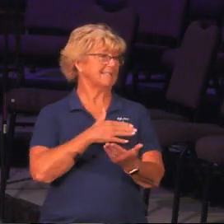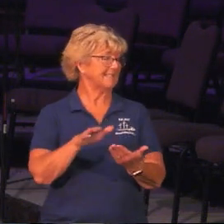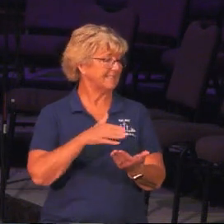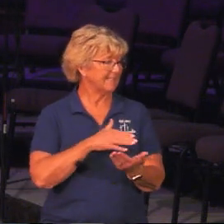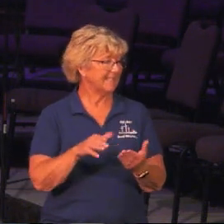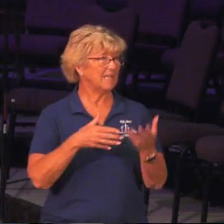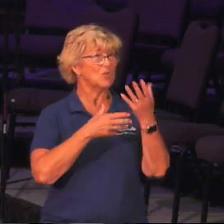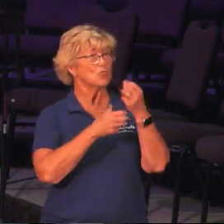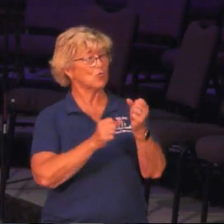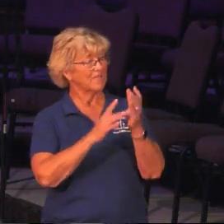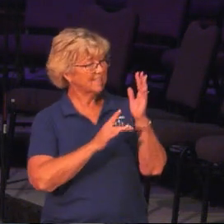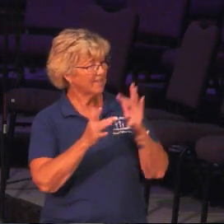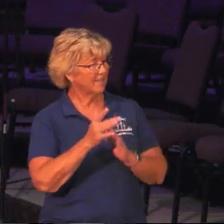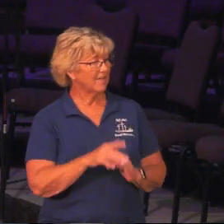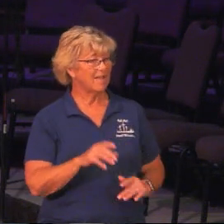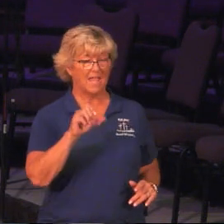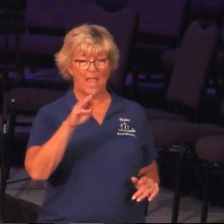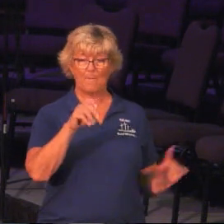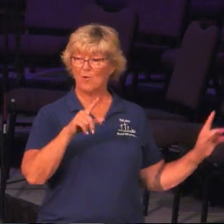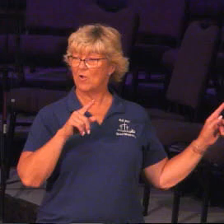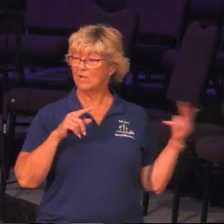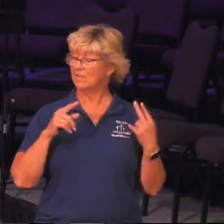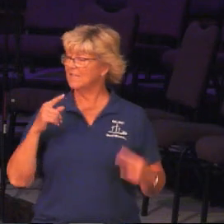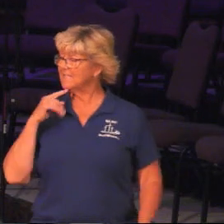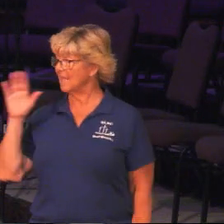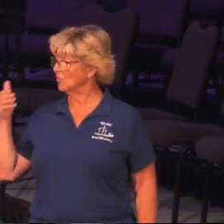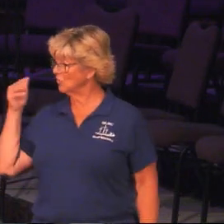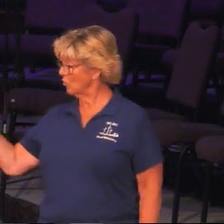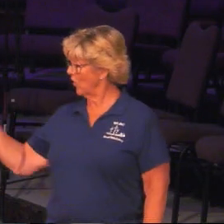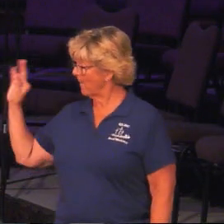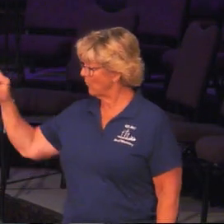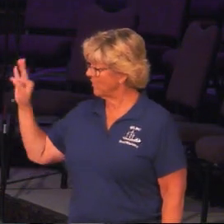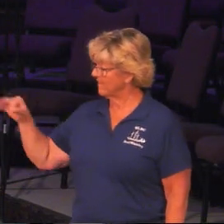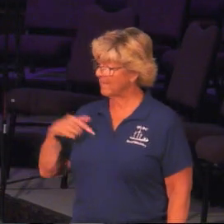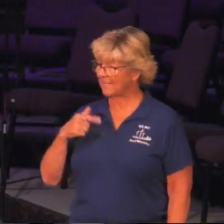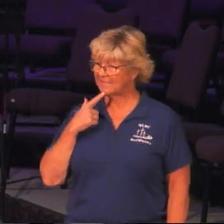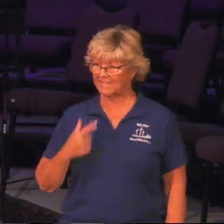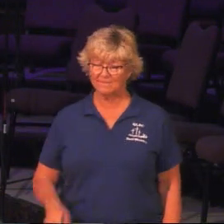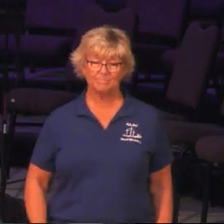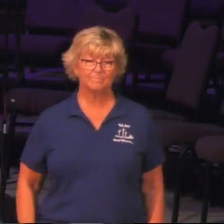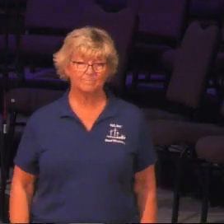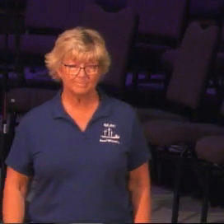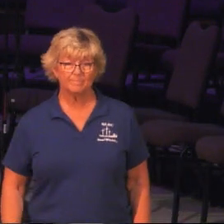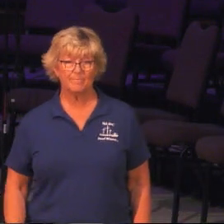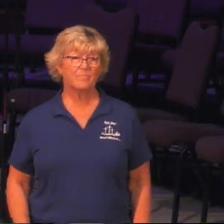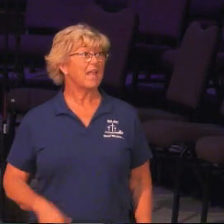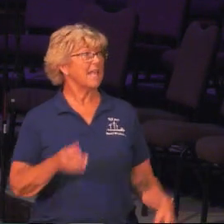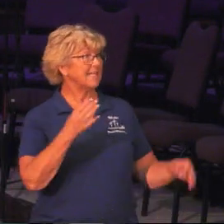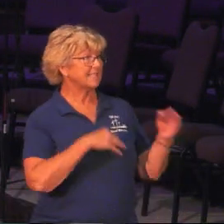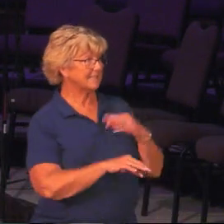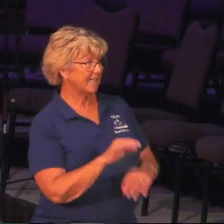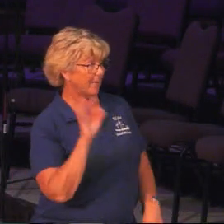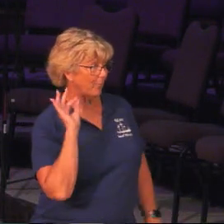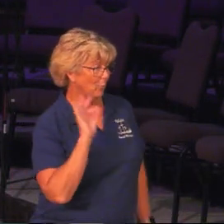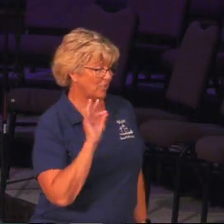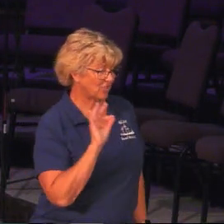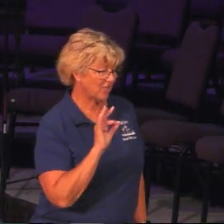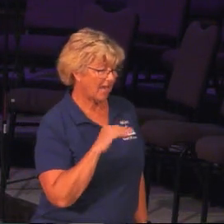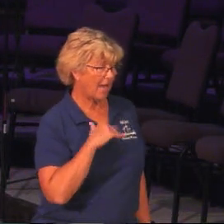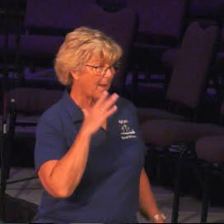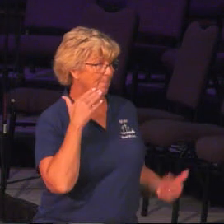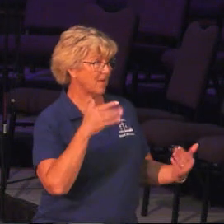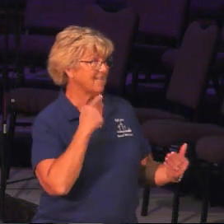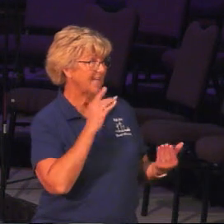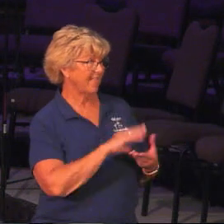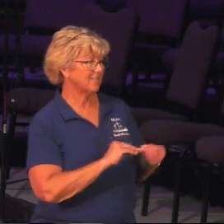trusting Jesus. And then Samuel turns and says, Pastor, please preach. And I said, instead of preaching, I'm going to